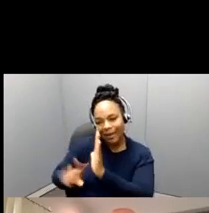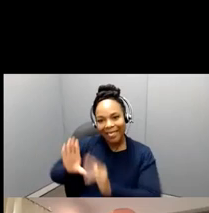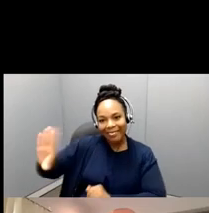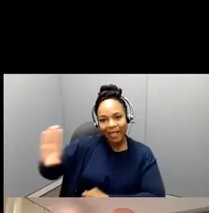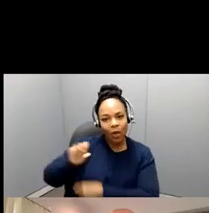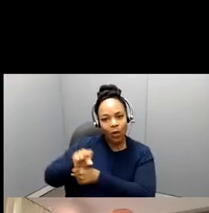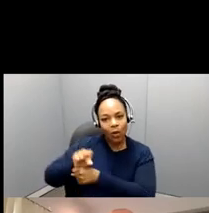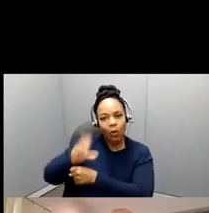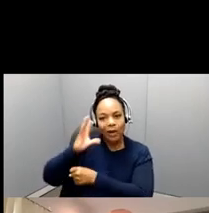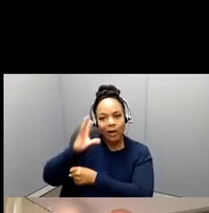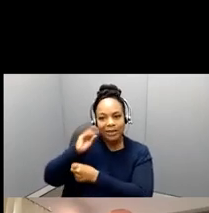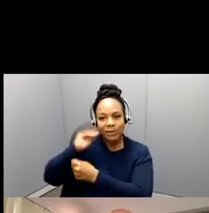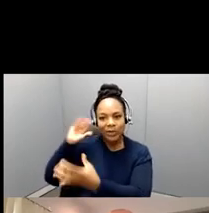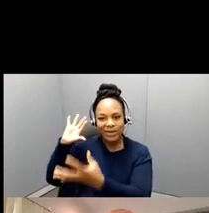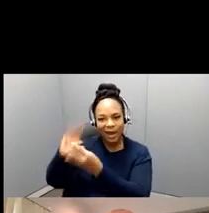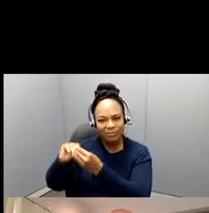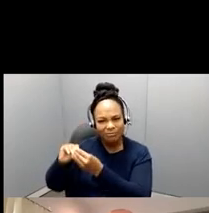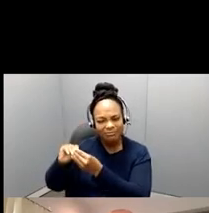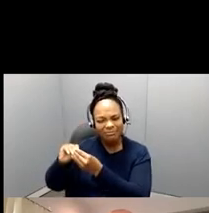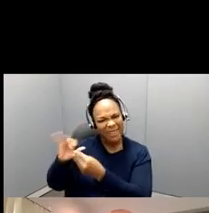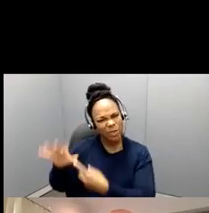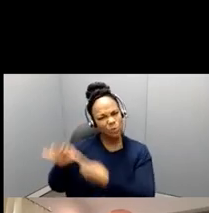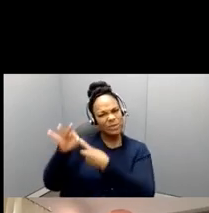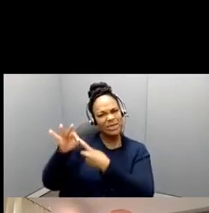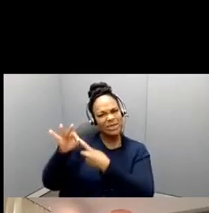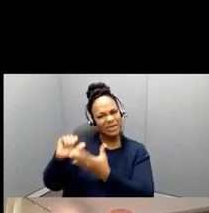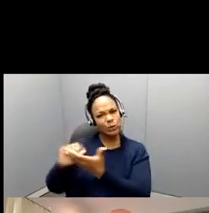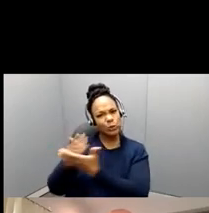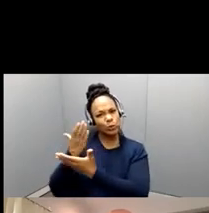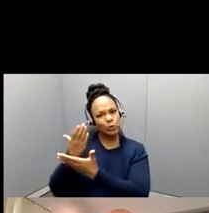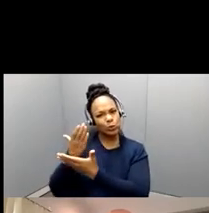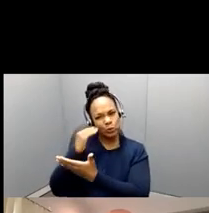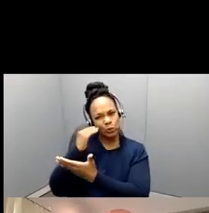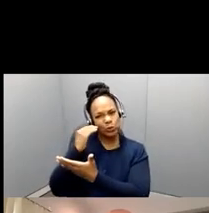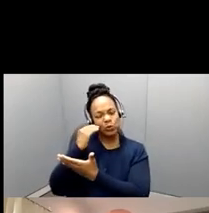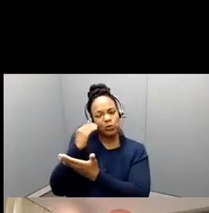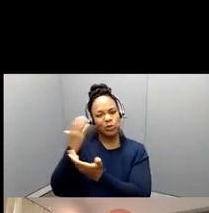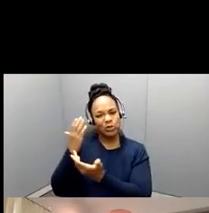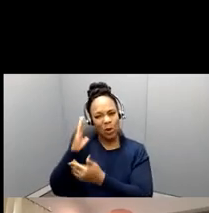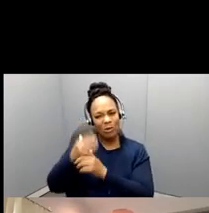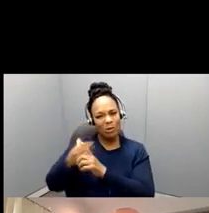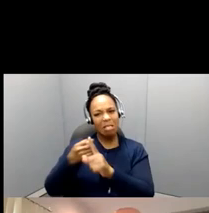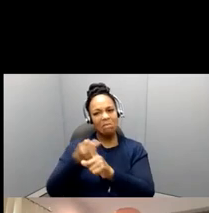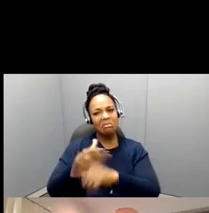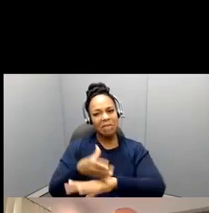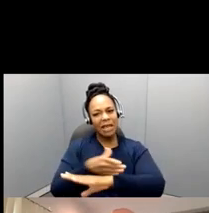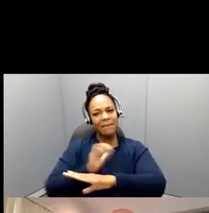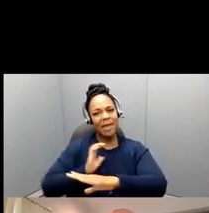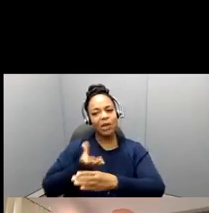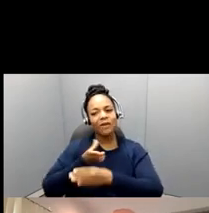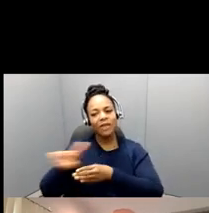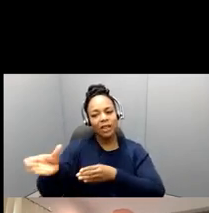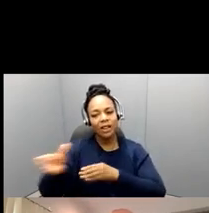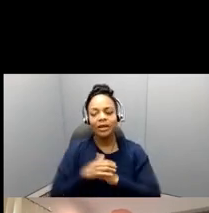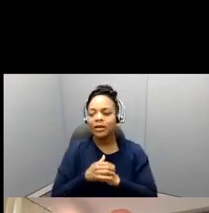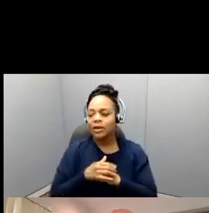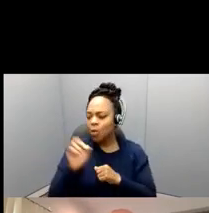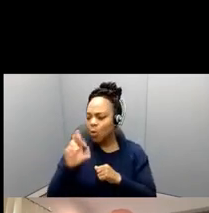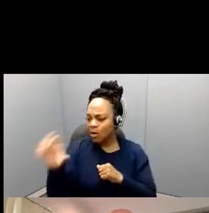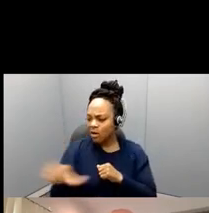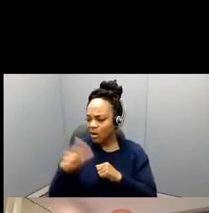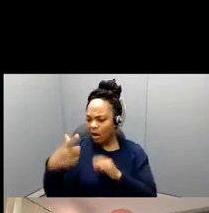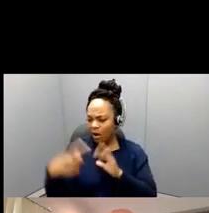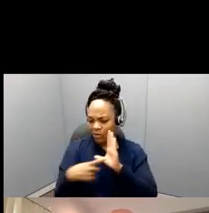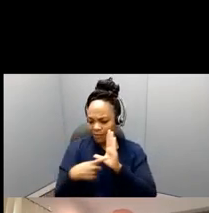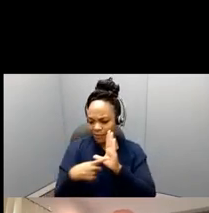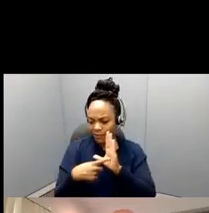novel, so this contribution, um, you other studies that are historical analysis, things that have not been